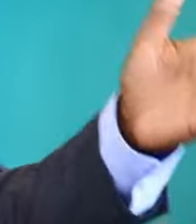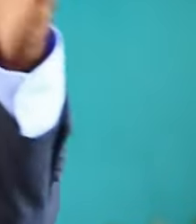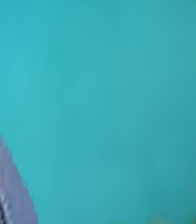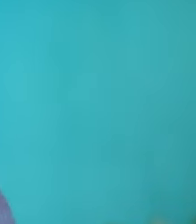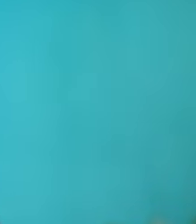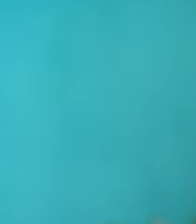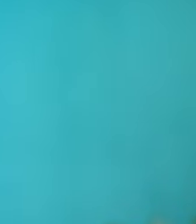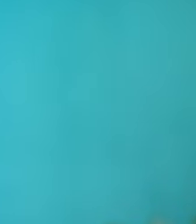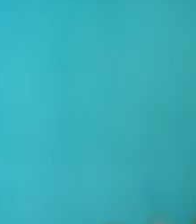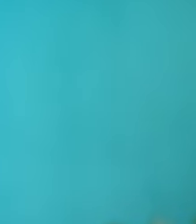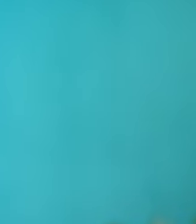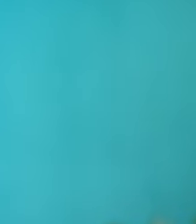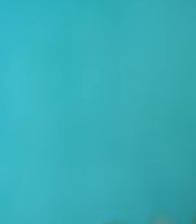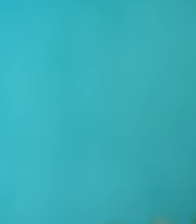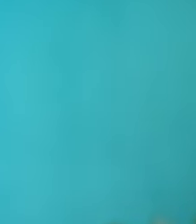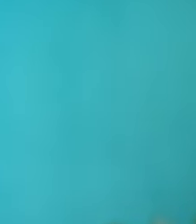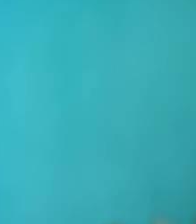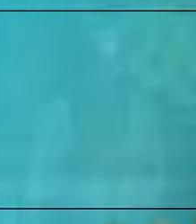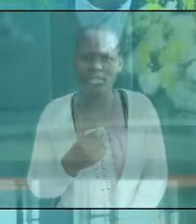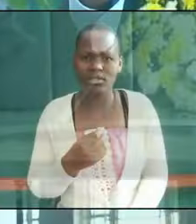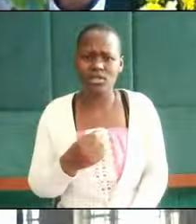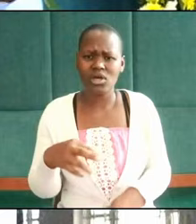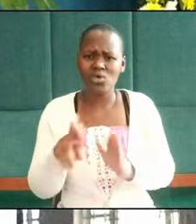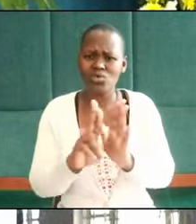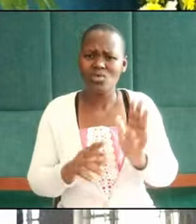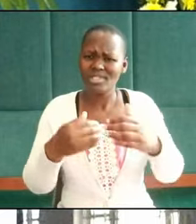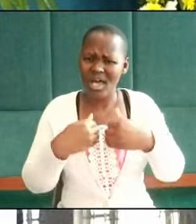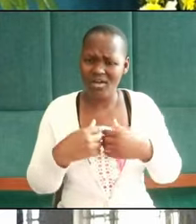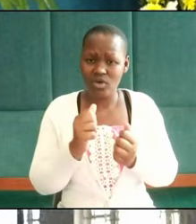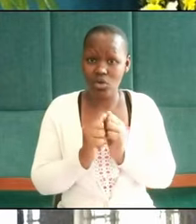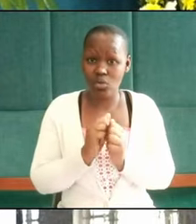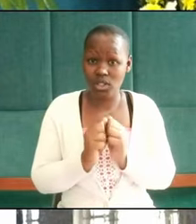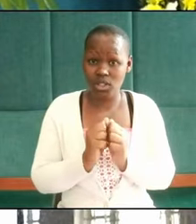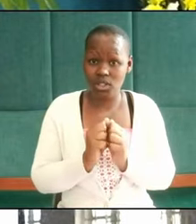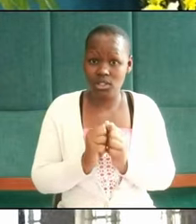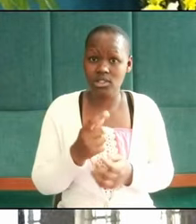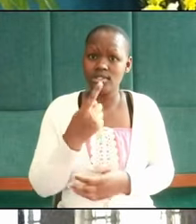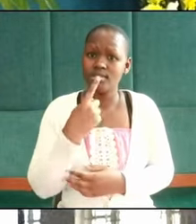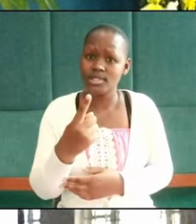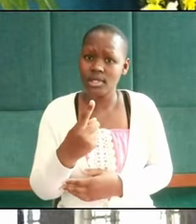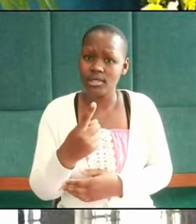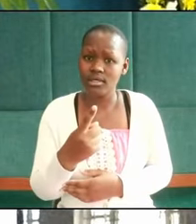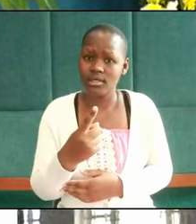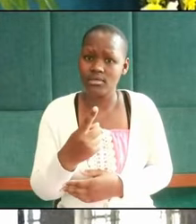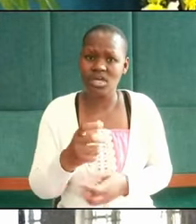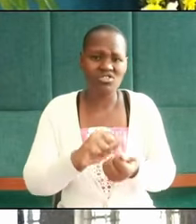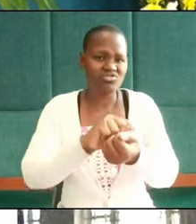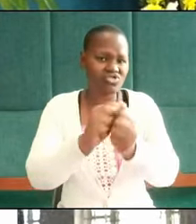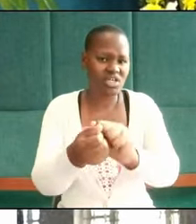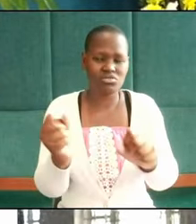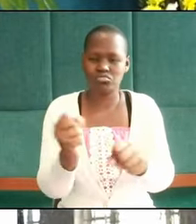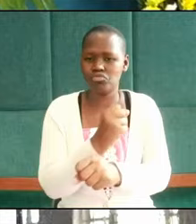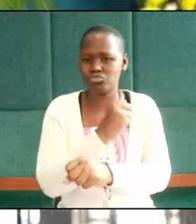maids and patients had rules which they say could not be changed